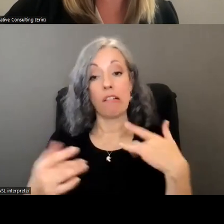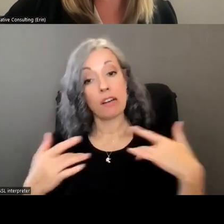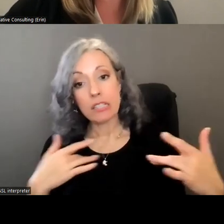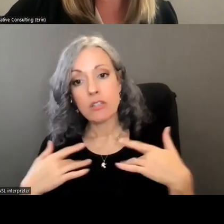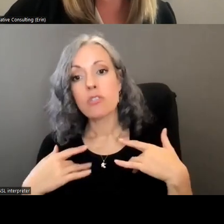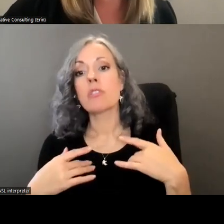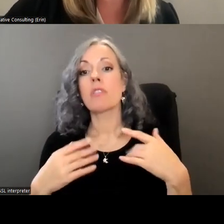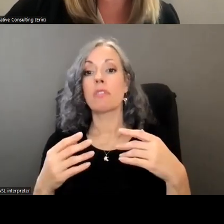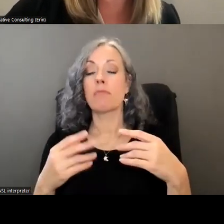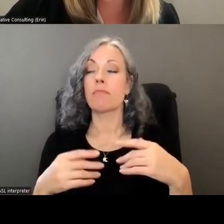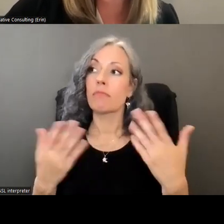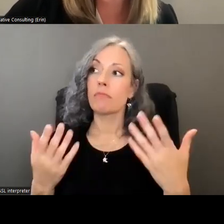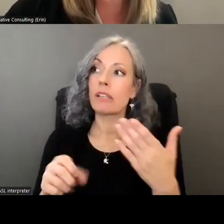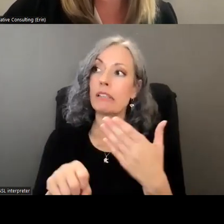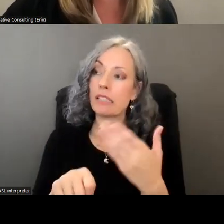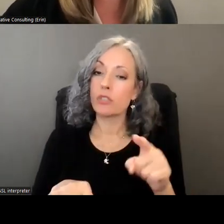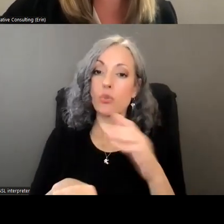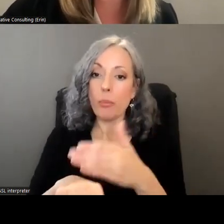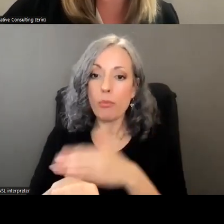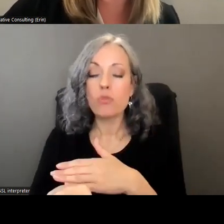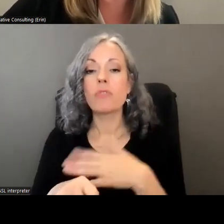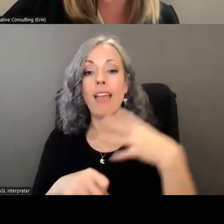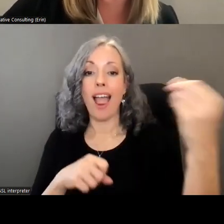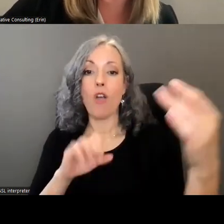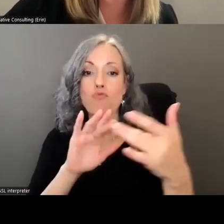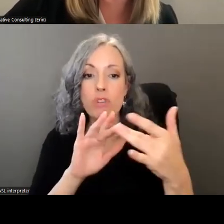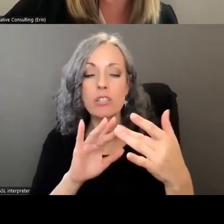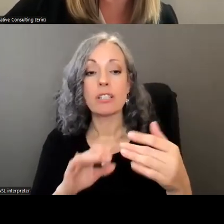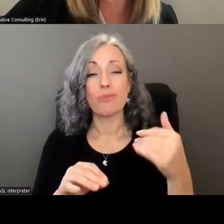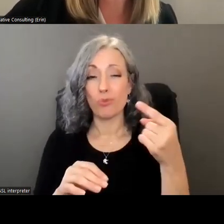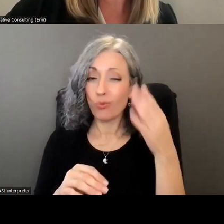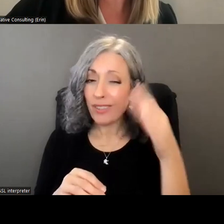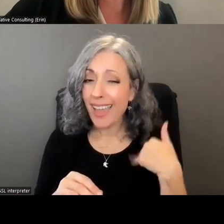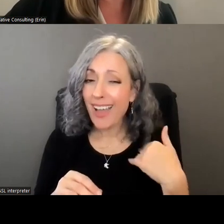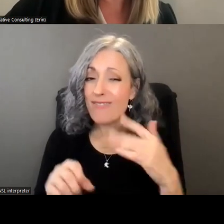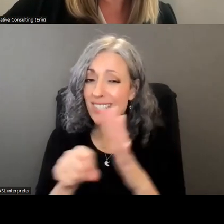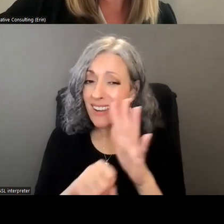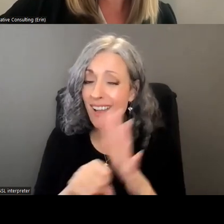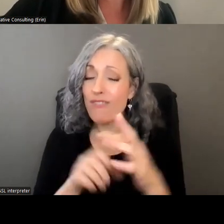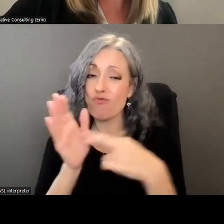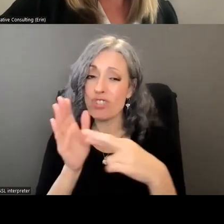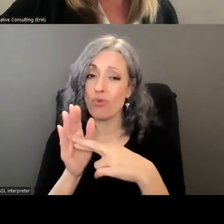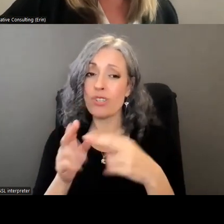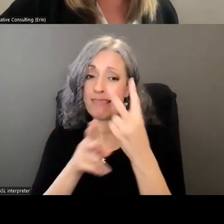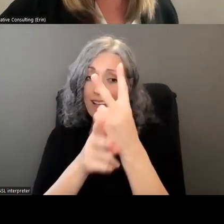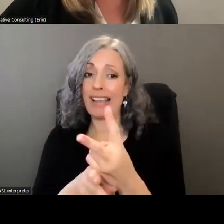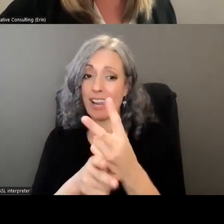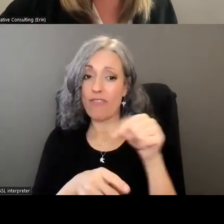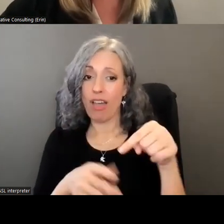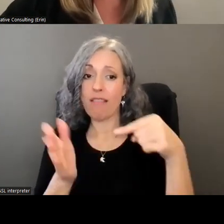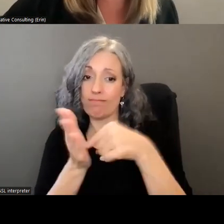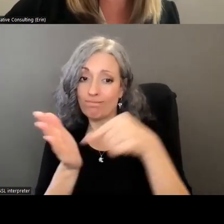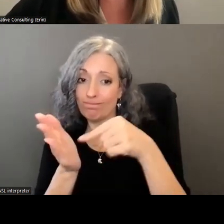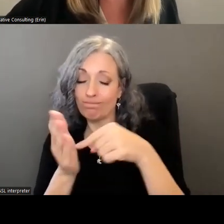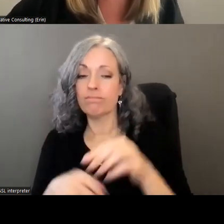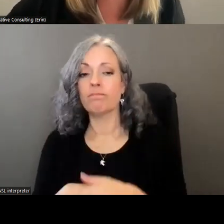improve their visibility improve their outreach will they have enough resources to care for that demand the next thing that we